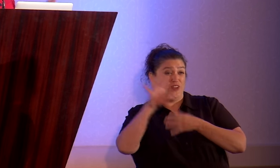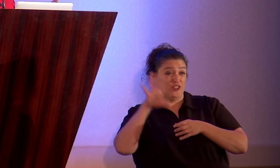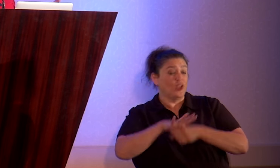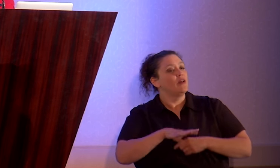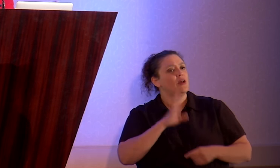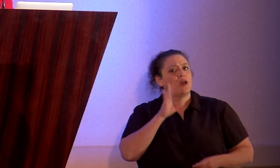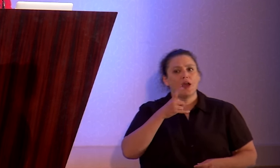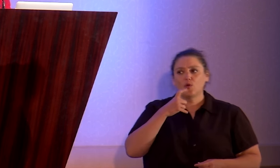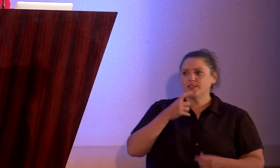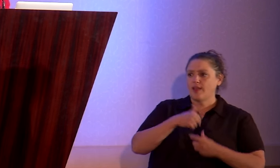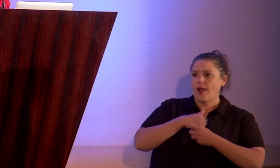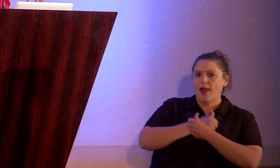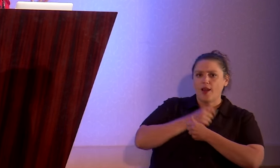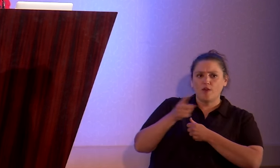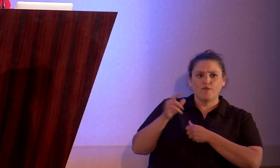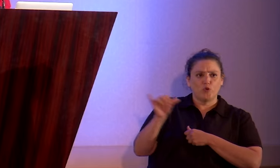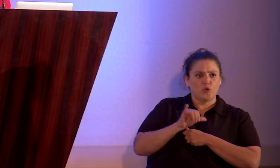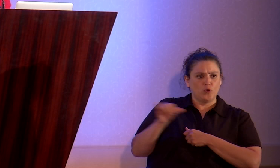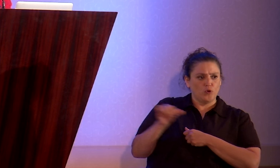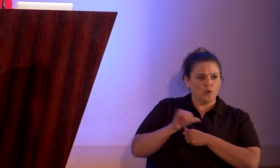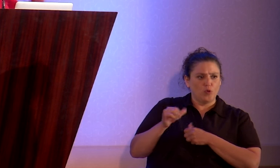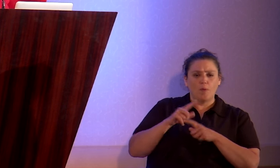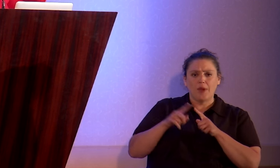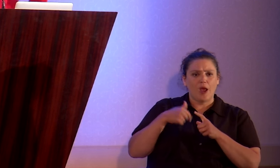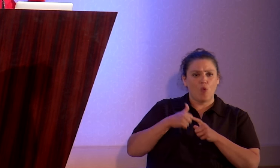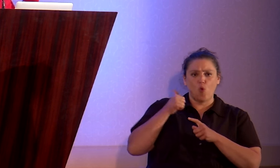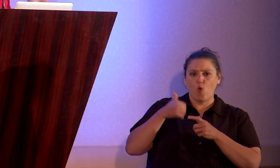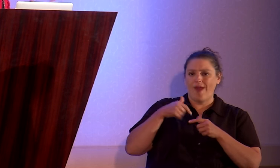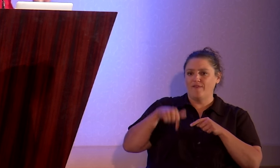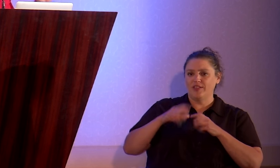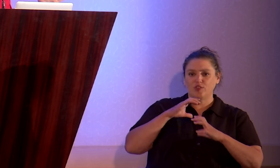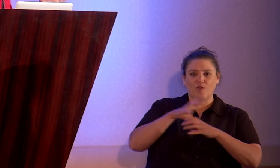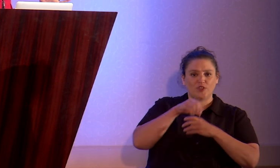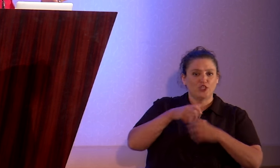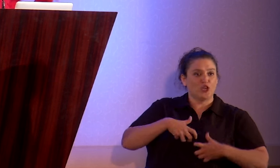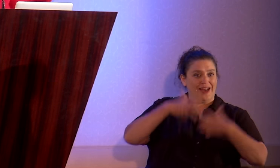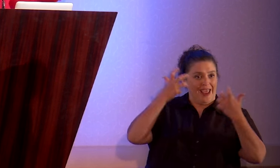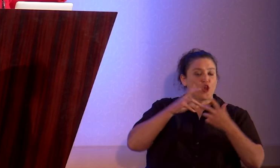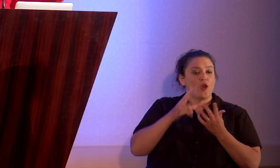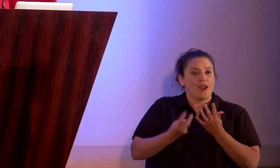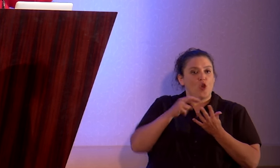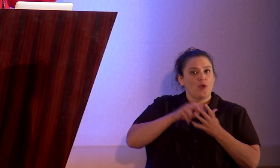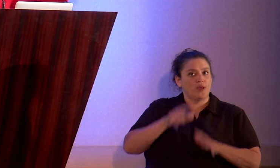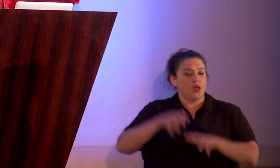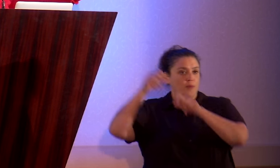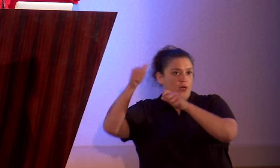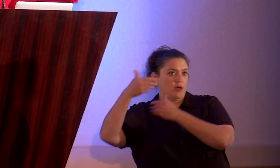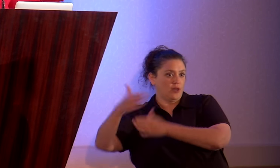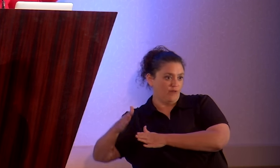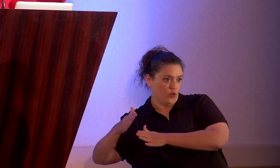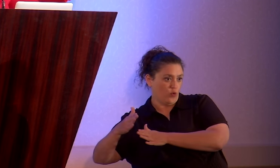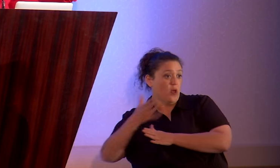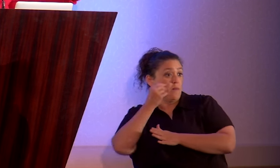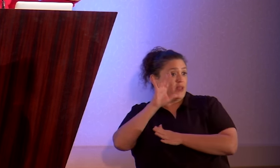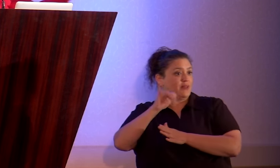love you too much to have this conversation in anger, and I would physically leave the room, effectively enforcing my no yelling rule.